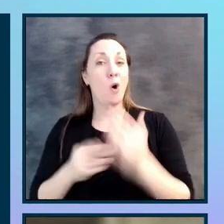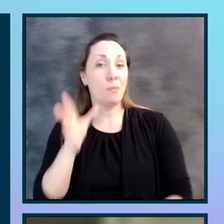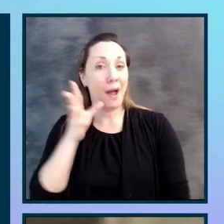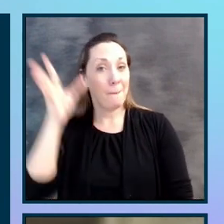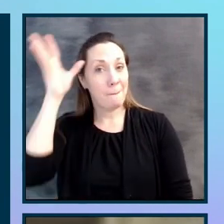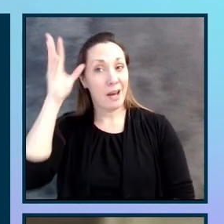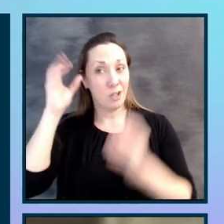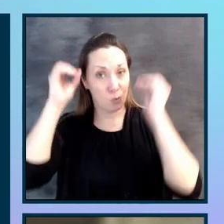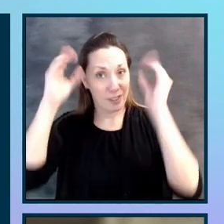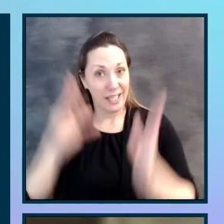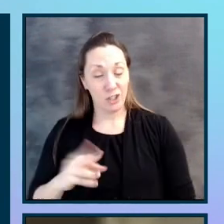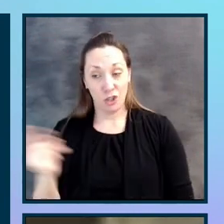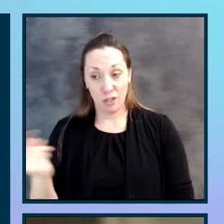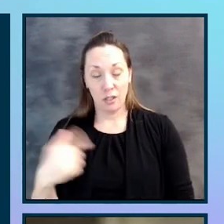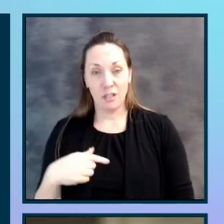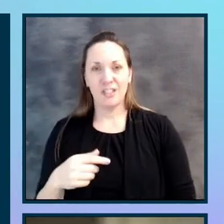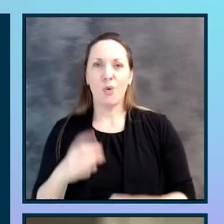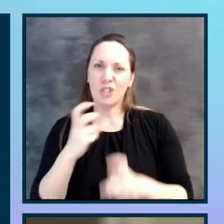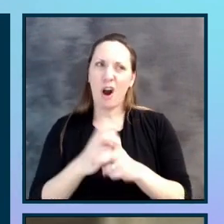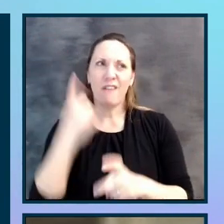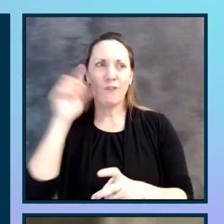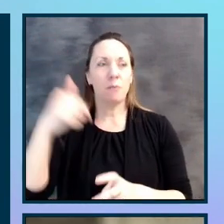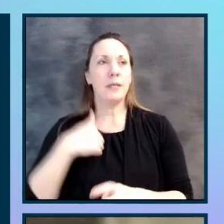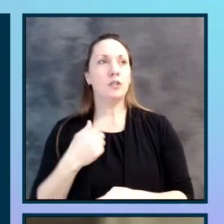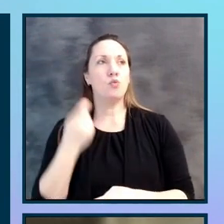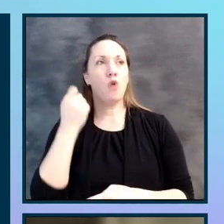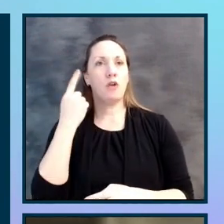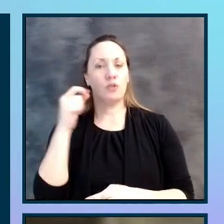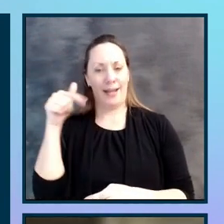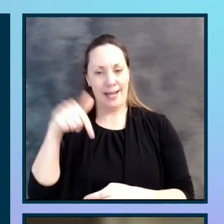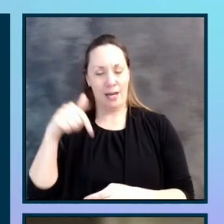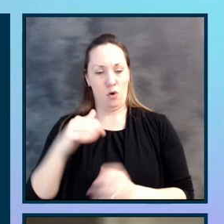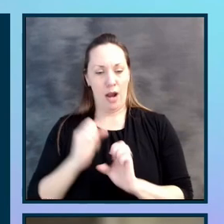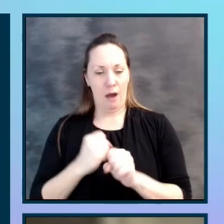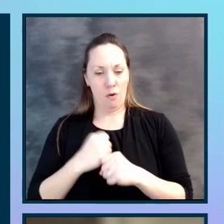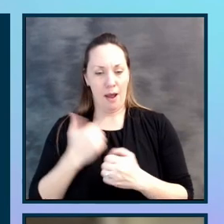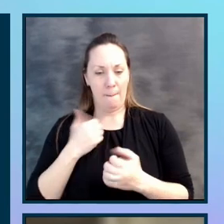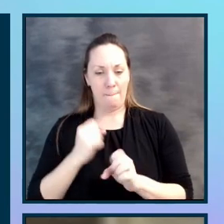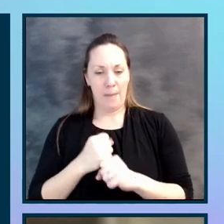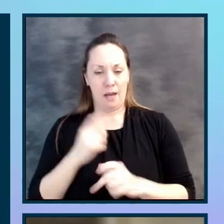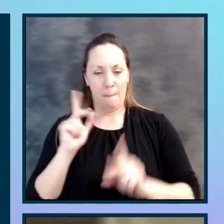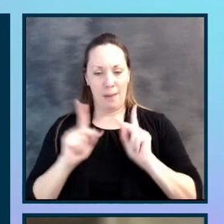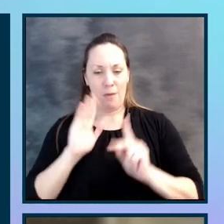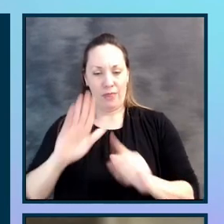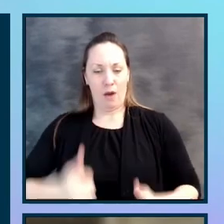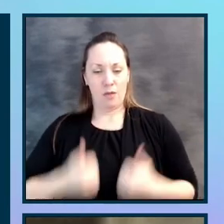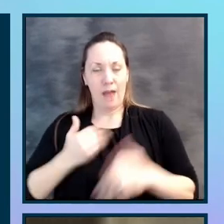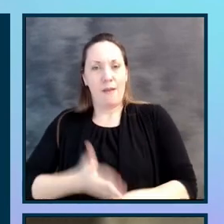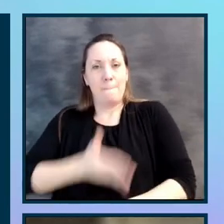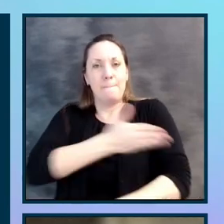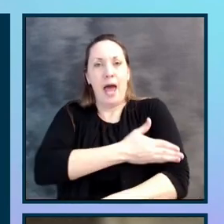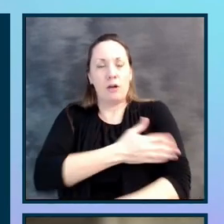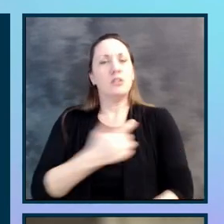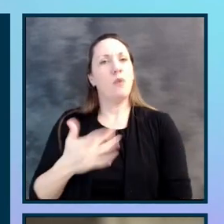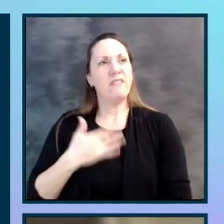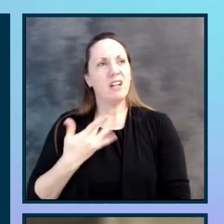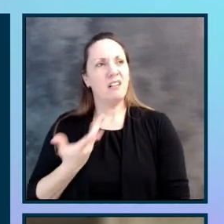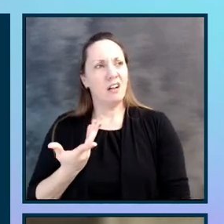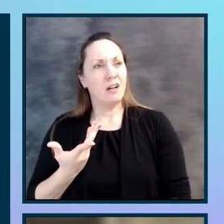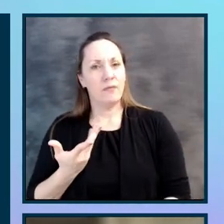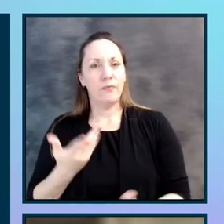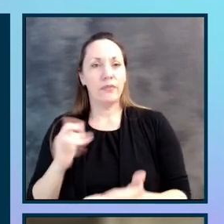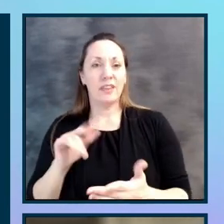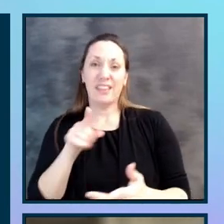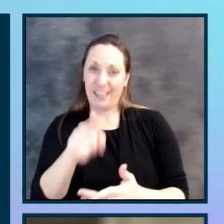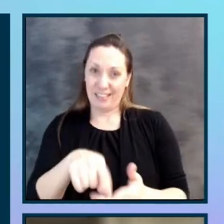understand how am I making people's days better? And it's stuff like this that really makes me proud of the work that I do and that feel good about the path that